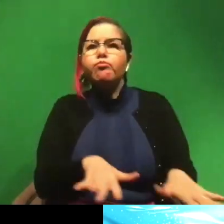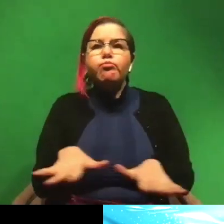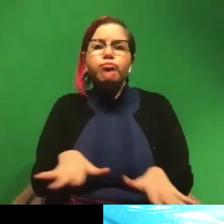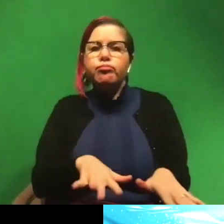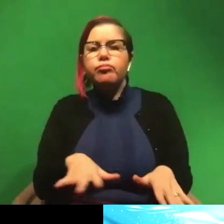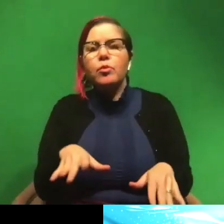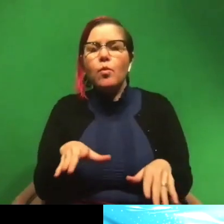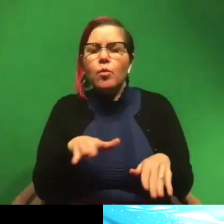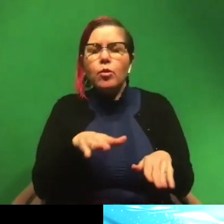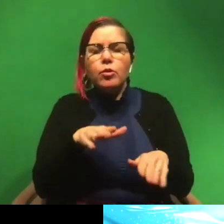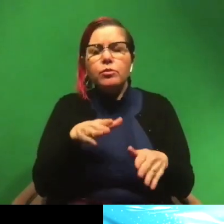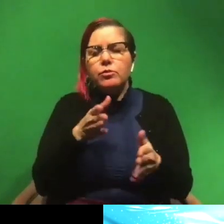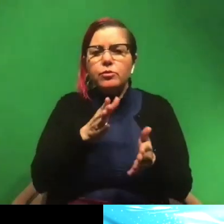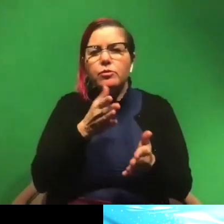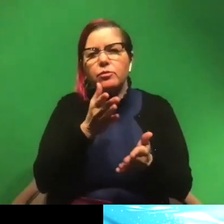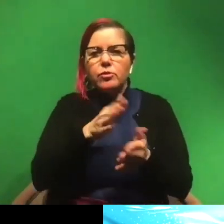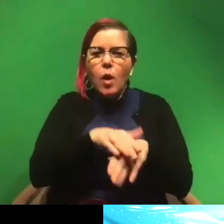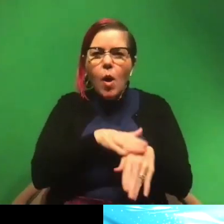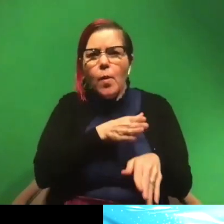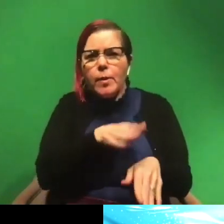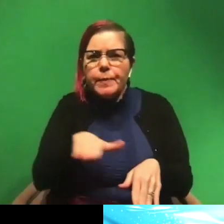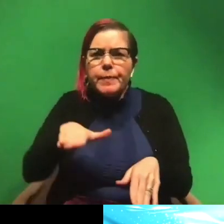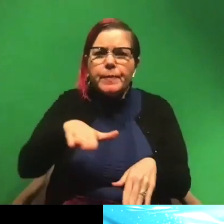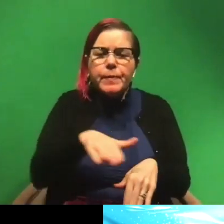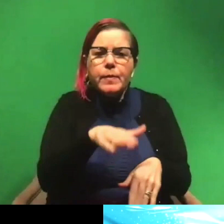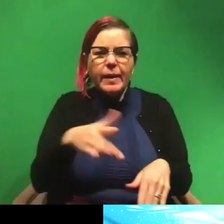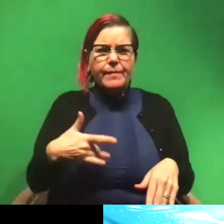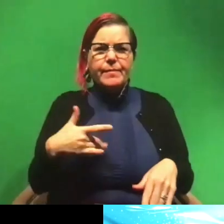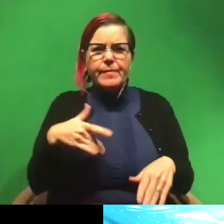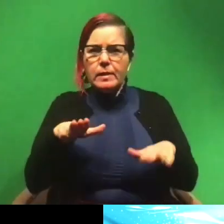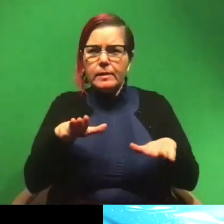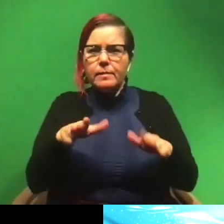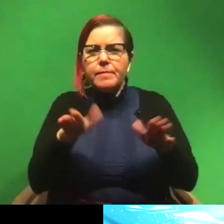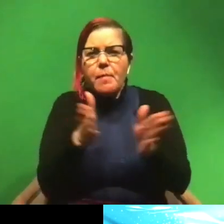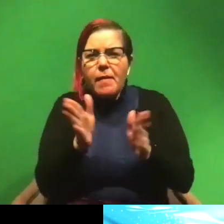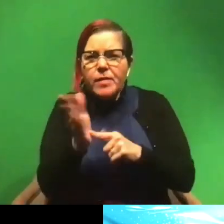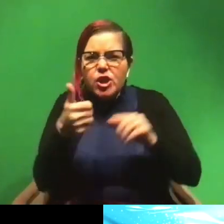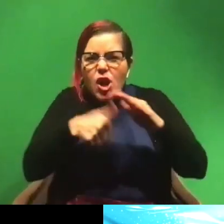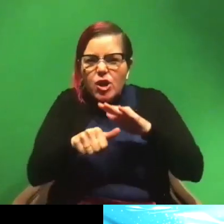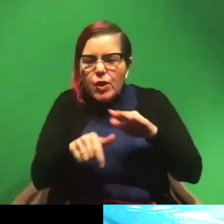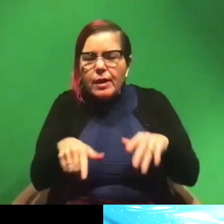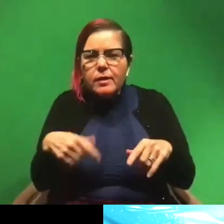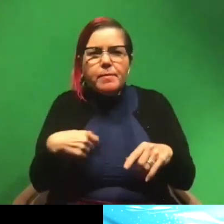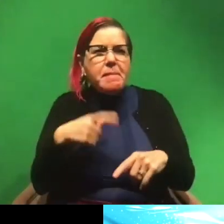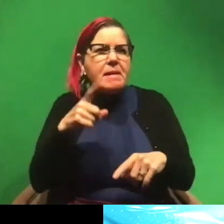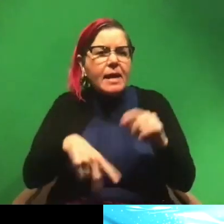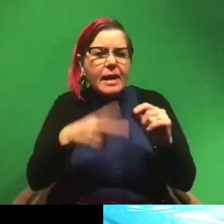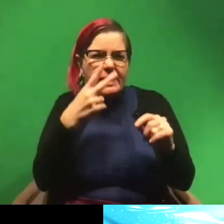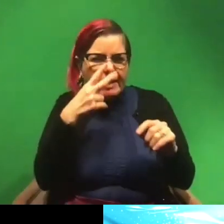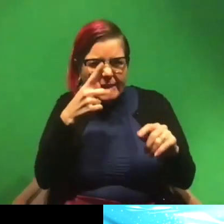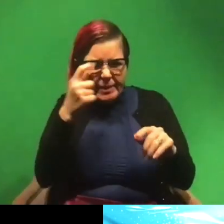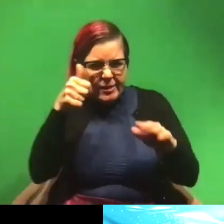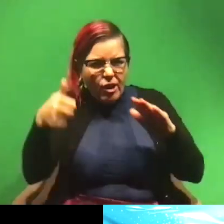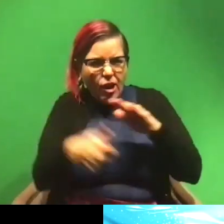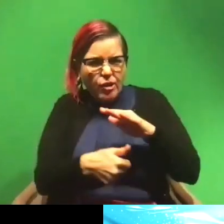just slowly cruise, and they actually can sense small fish moving underneath them. So they may not be able to see them, because